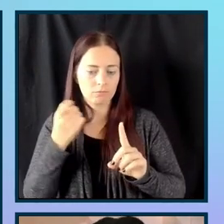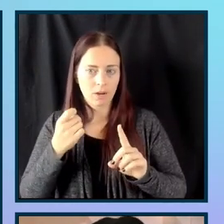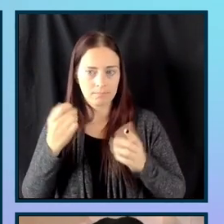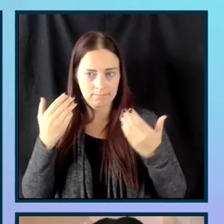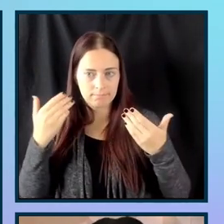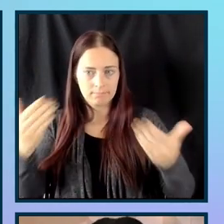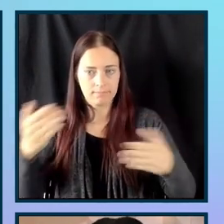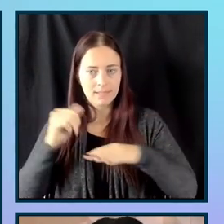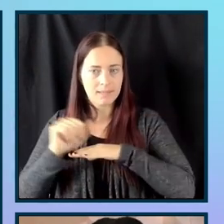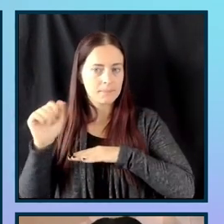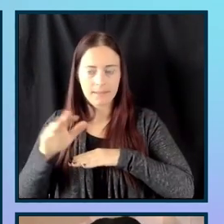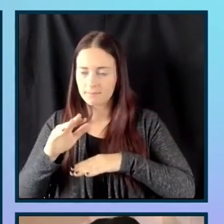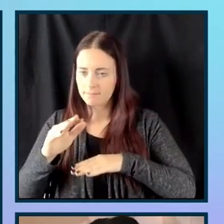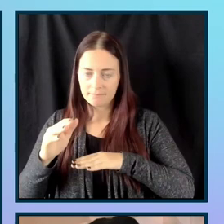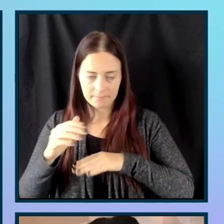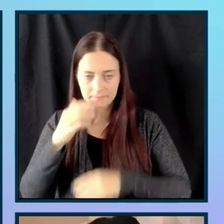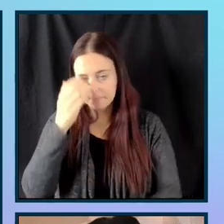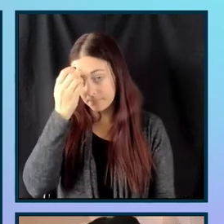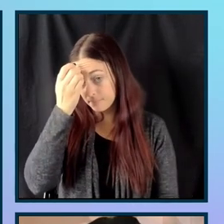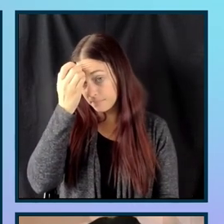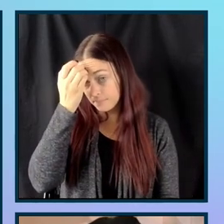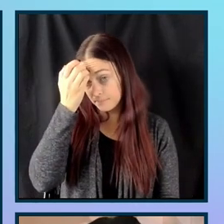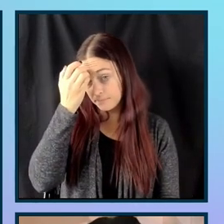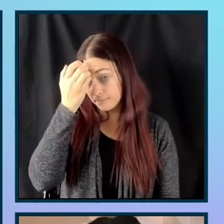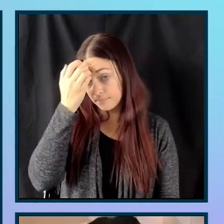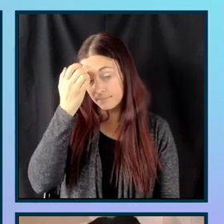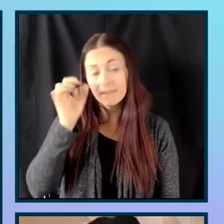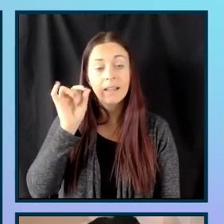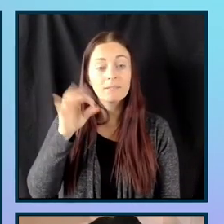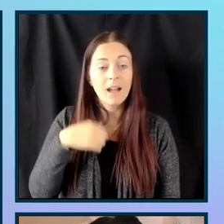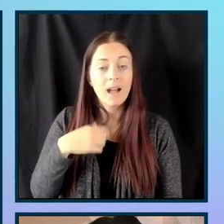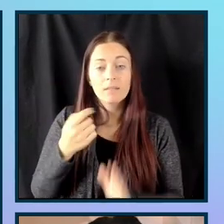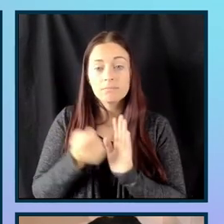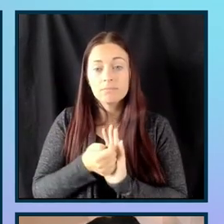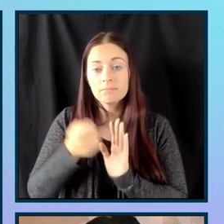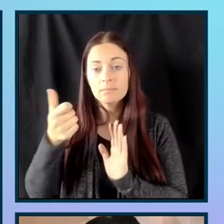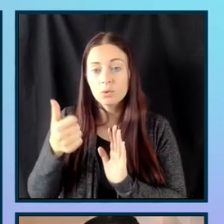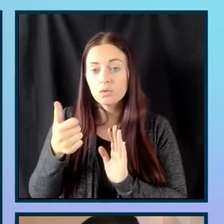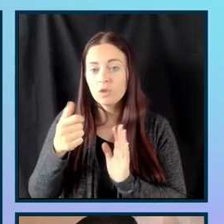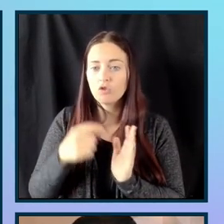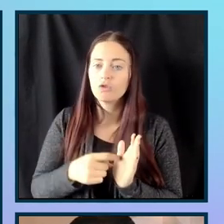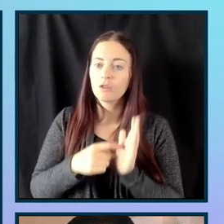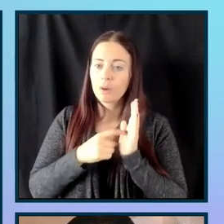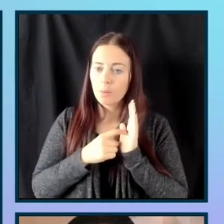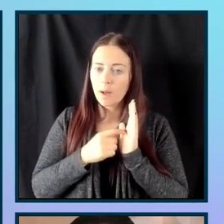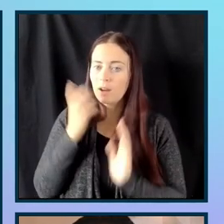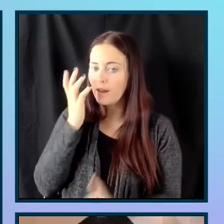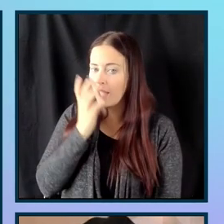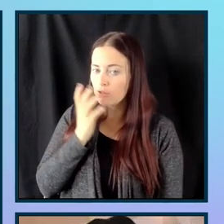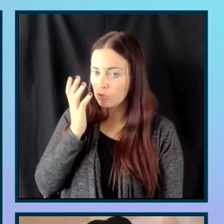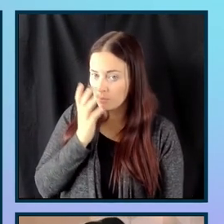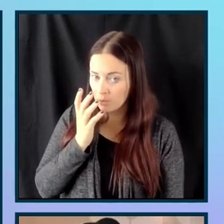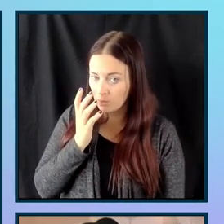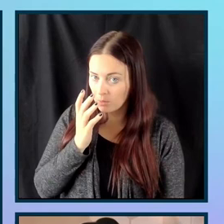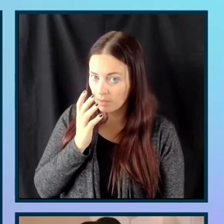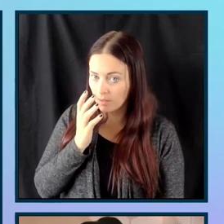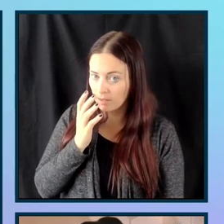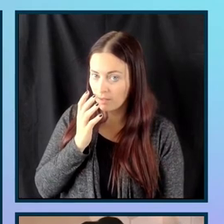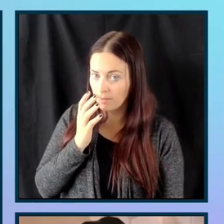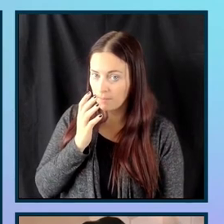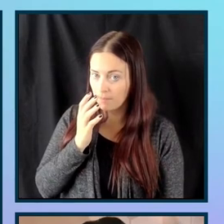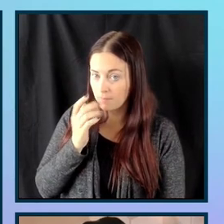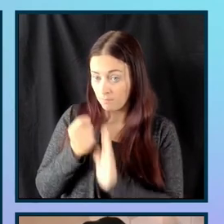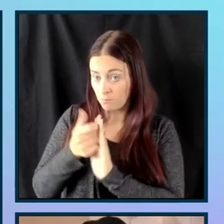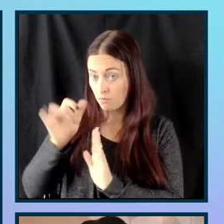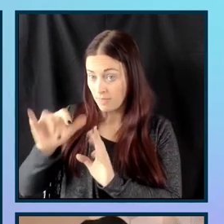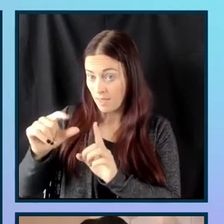I can, however, if I were to remove that required attribute and leave the aria required true, let's see what